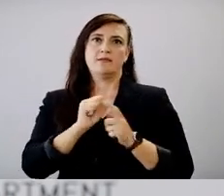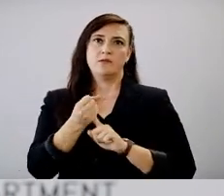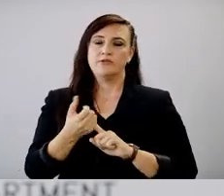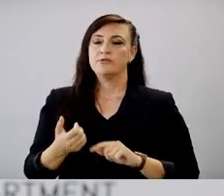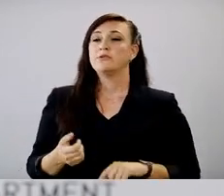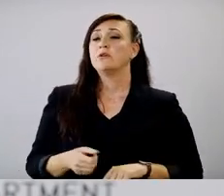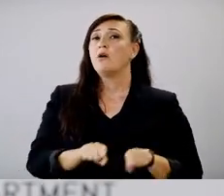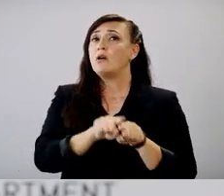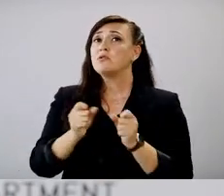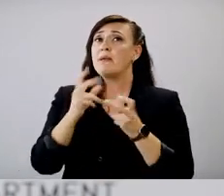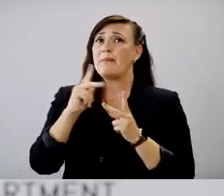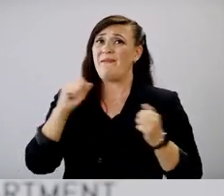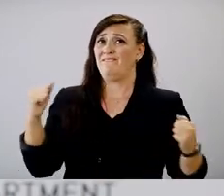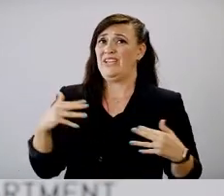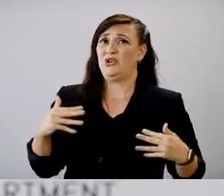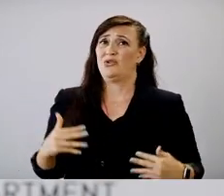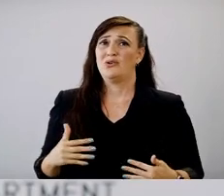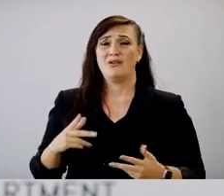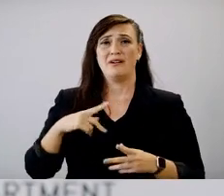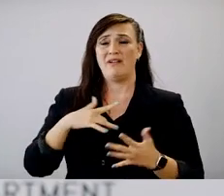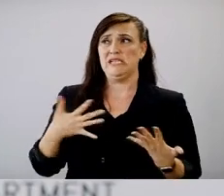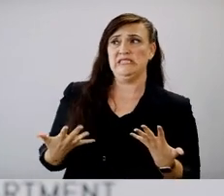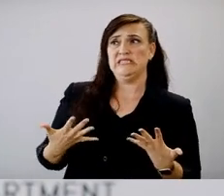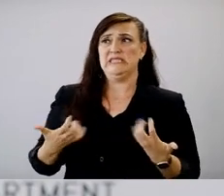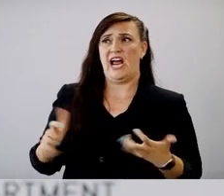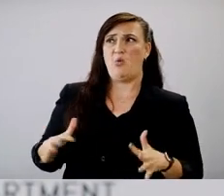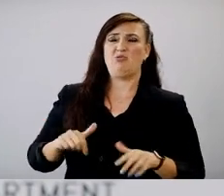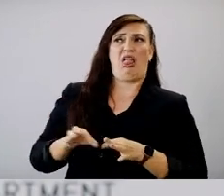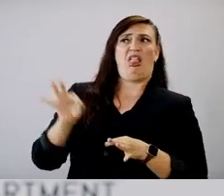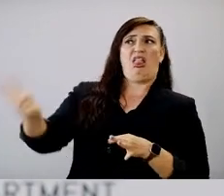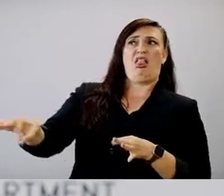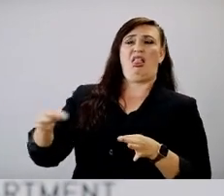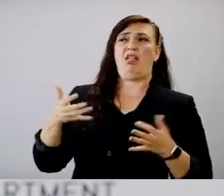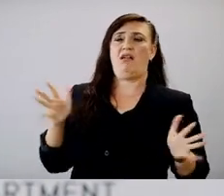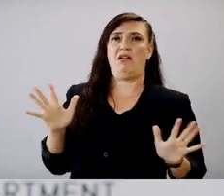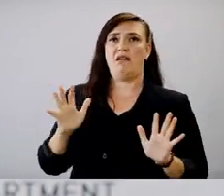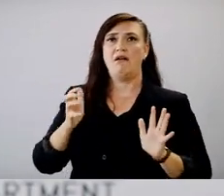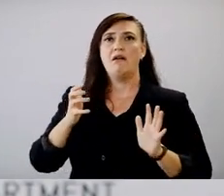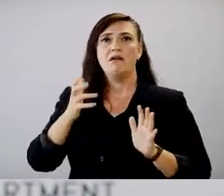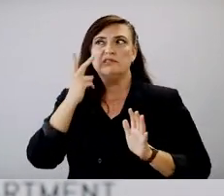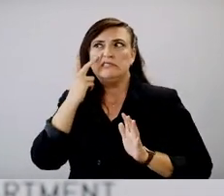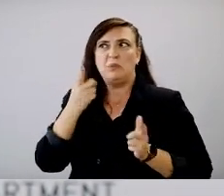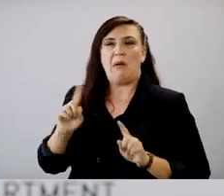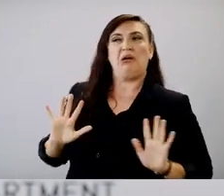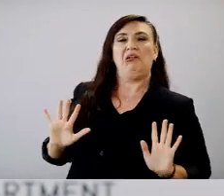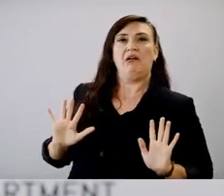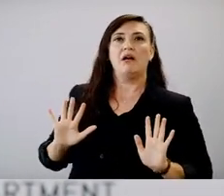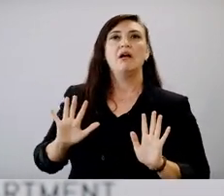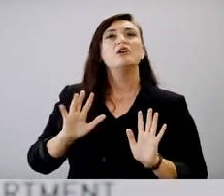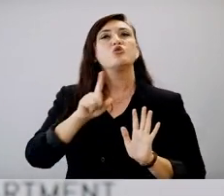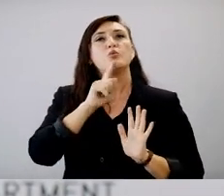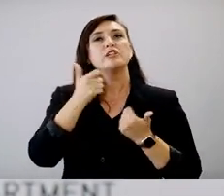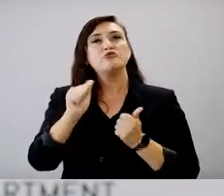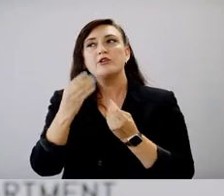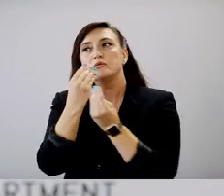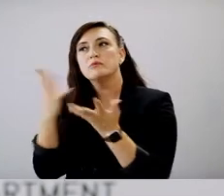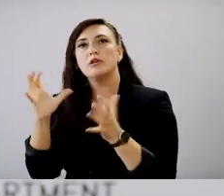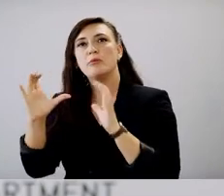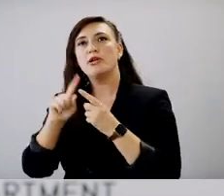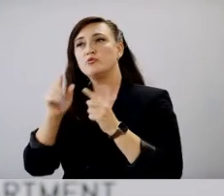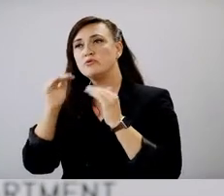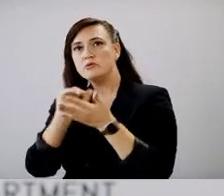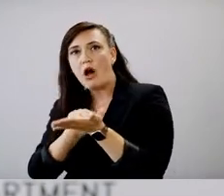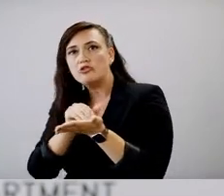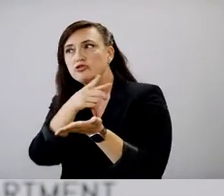there's also a lot of fear about the vaccines and so, um, you know, really trying to get people who are trusted communicators in